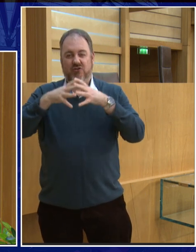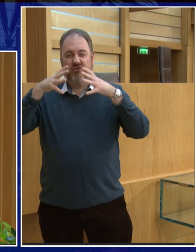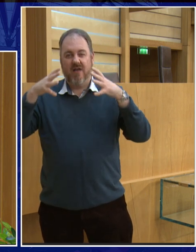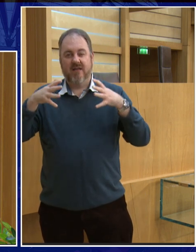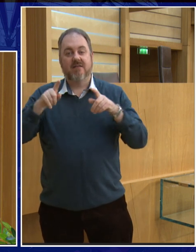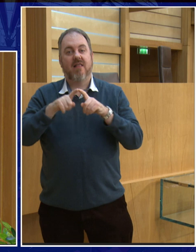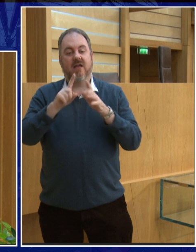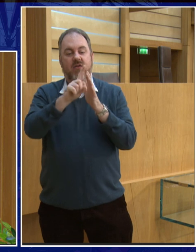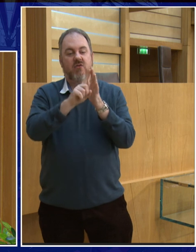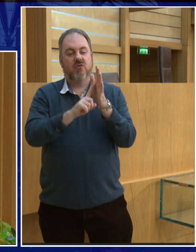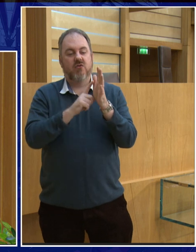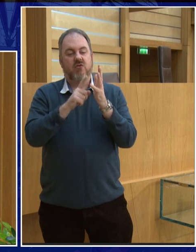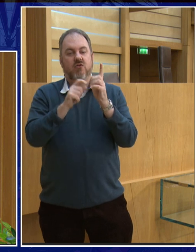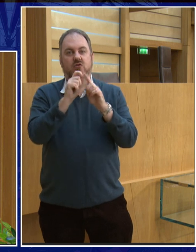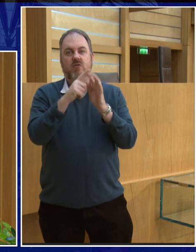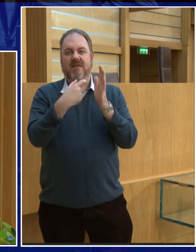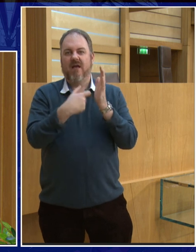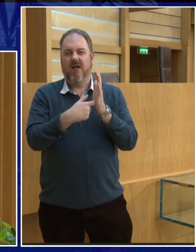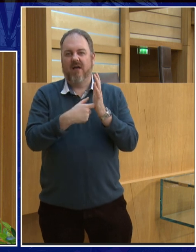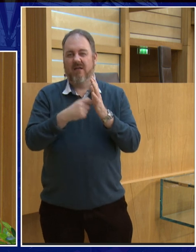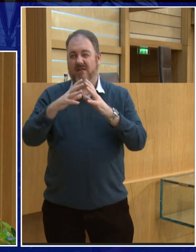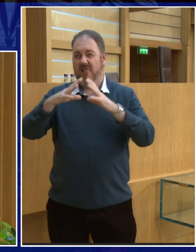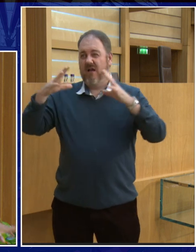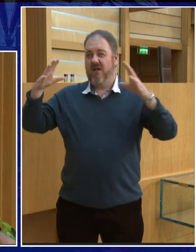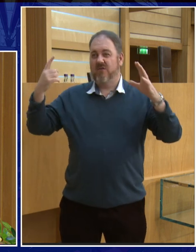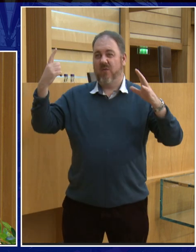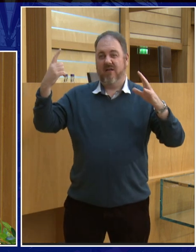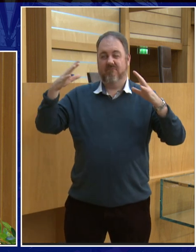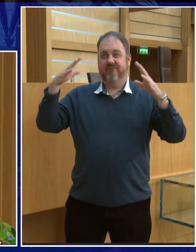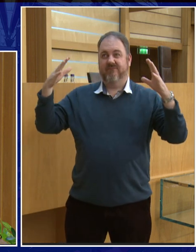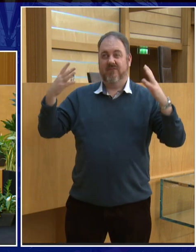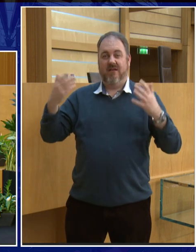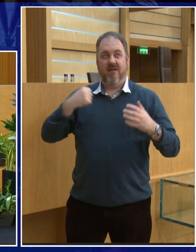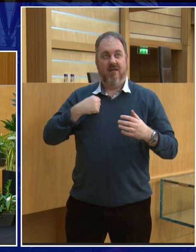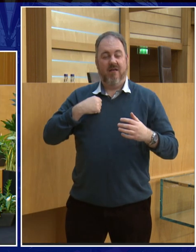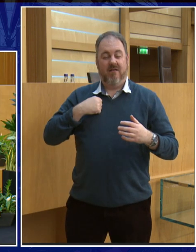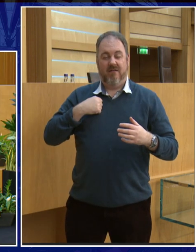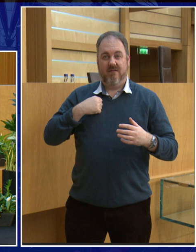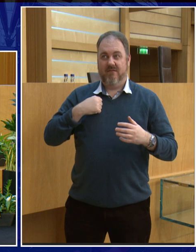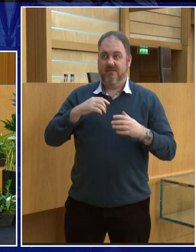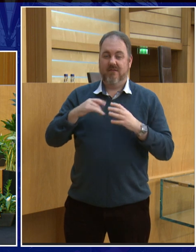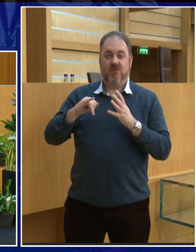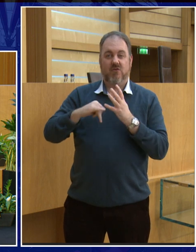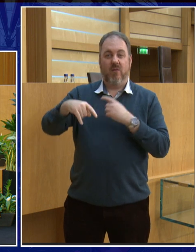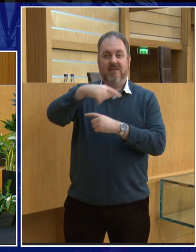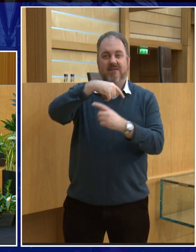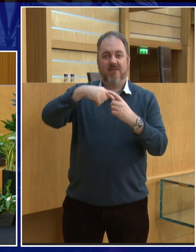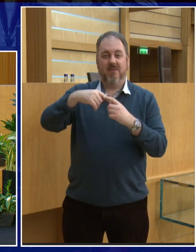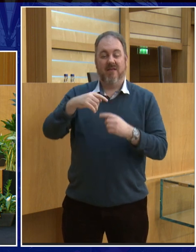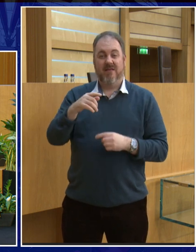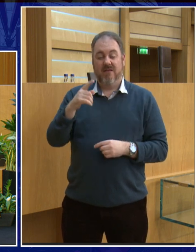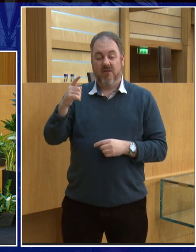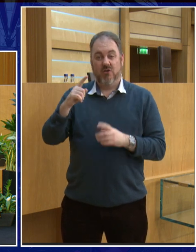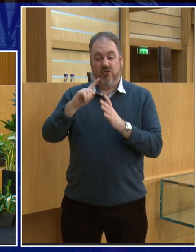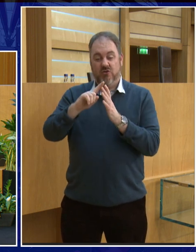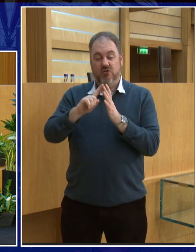Jupiter is the largest planet in our solar system and Jupiter if I took planet Earth I could fit 1,000 Earths